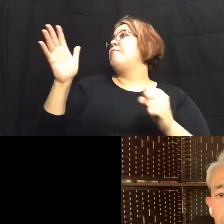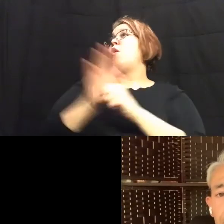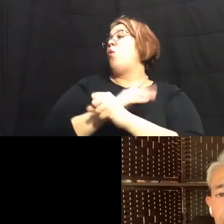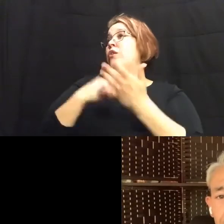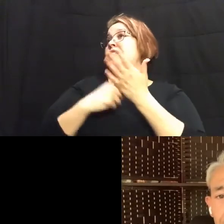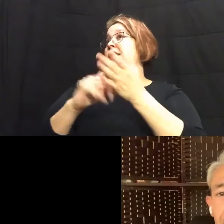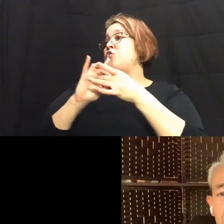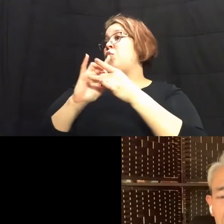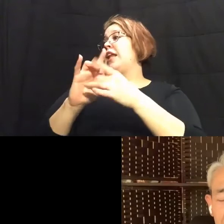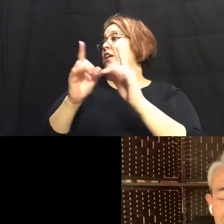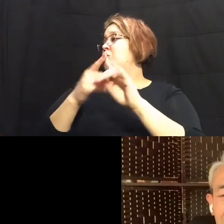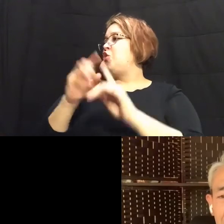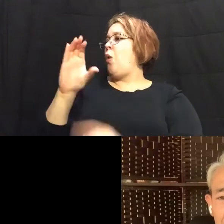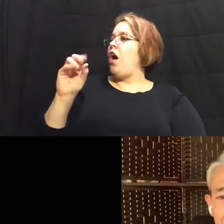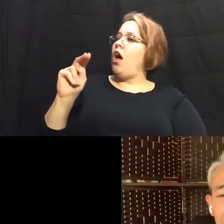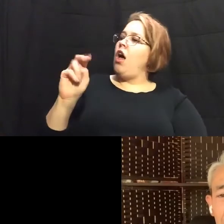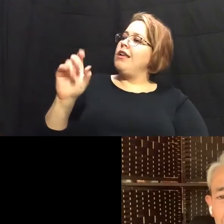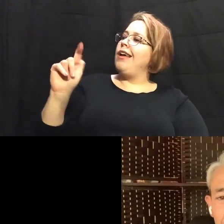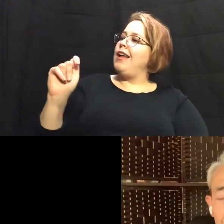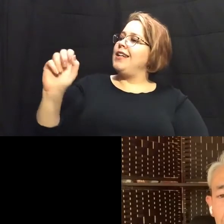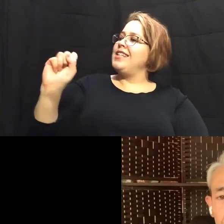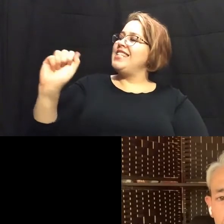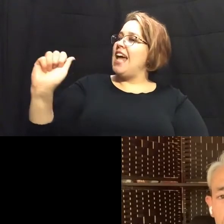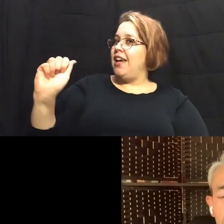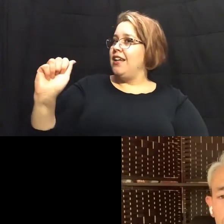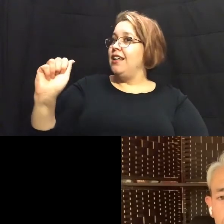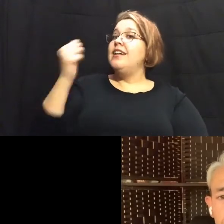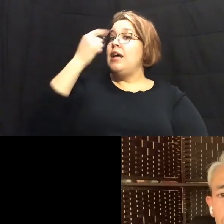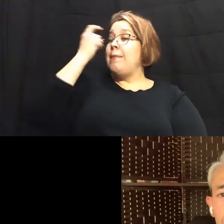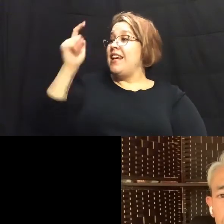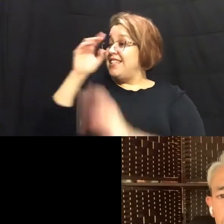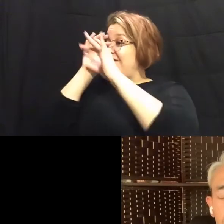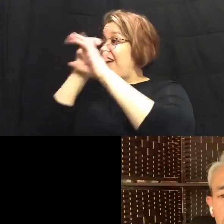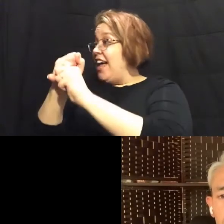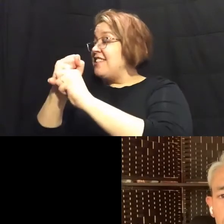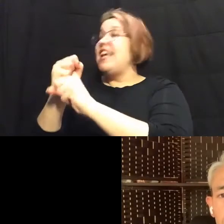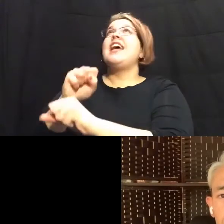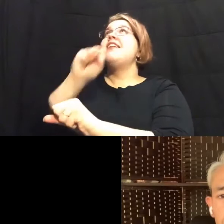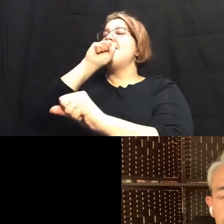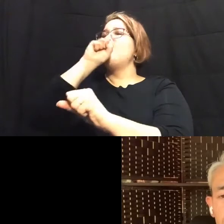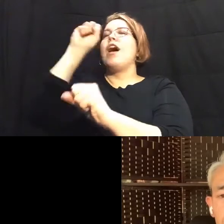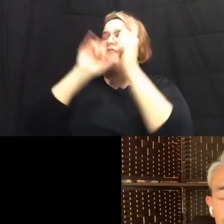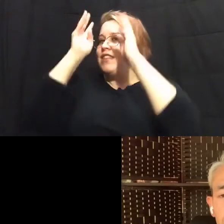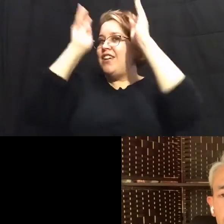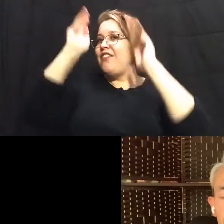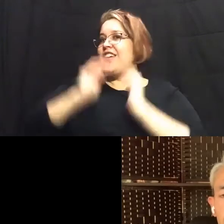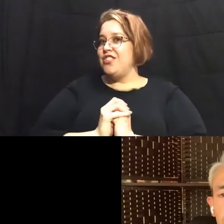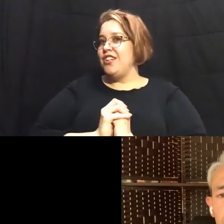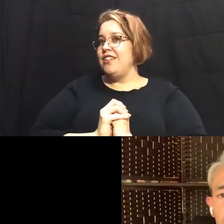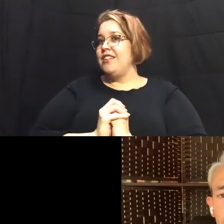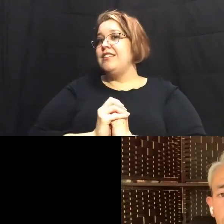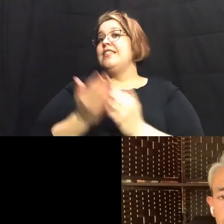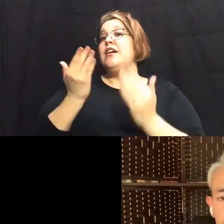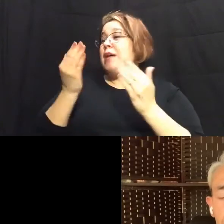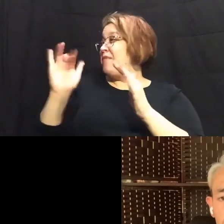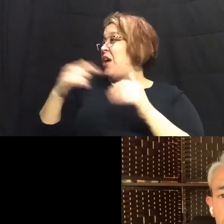whole um period uh on connect sa because it's fascinating and i love the innovation in it um perhaps we can